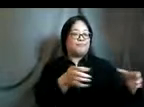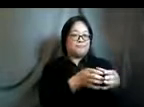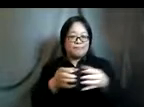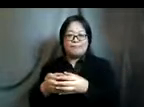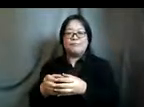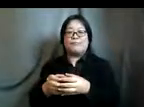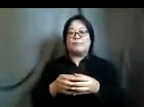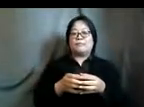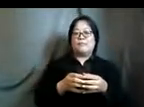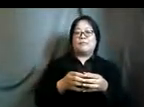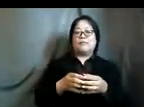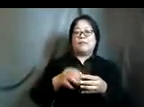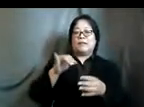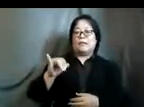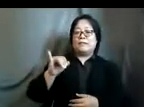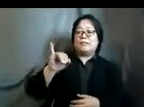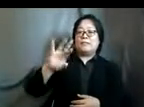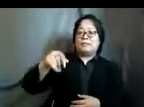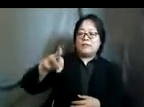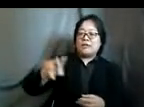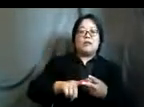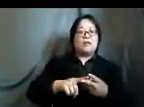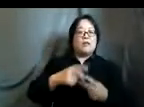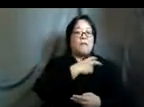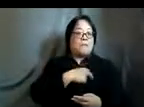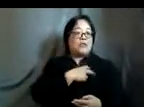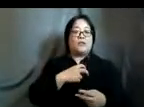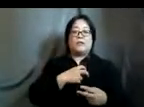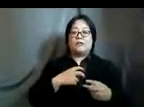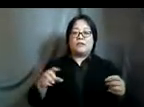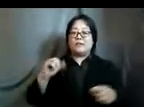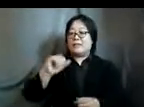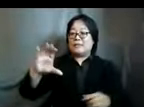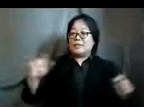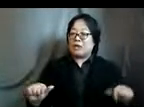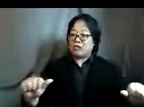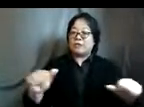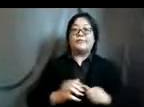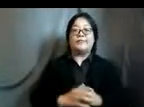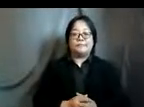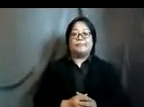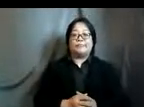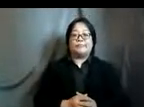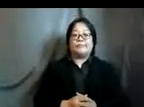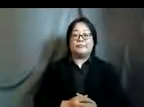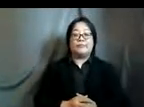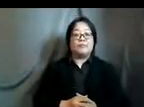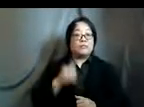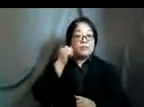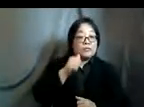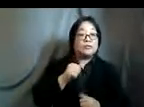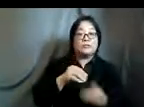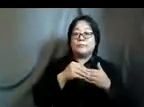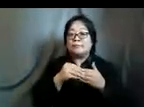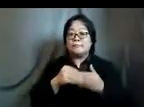icpd pro of action and the beijing platform of action equality will position women and girls decision making and body autonomy